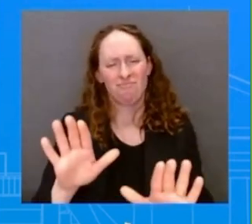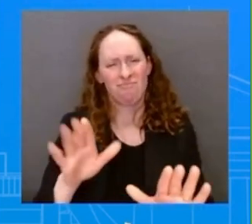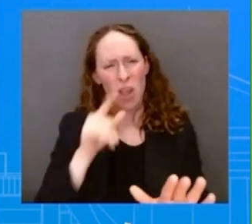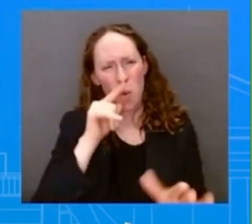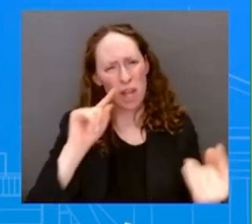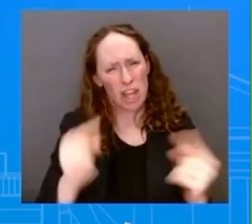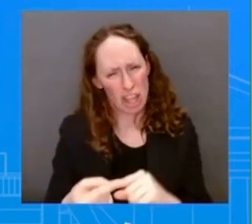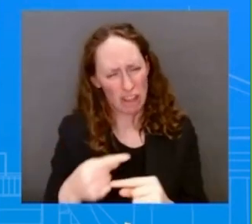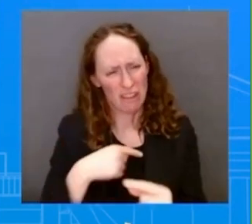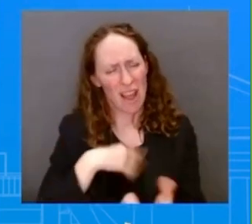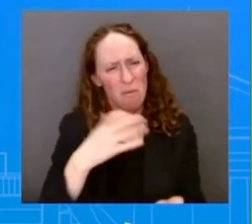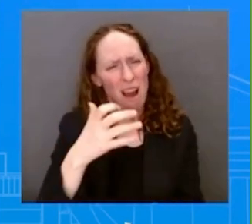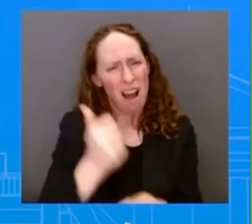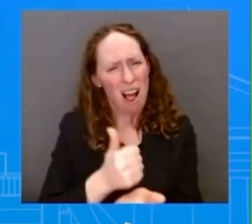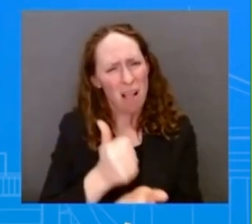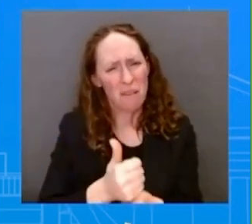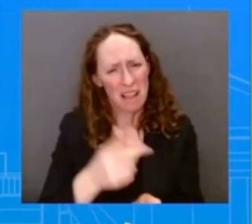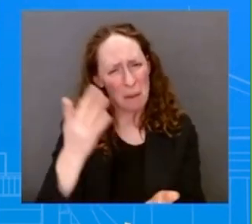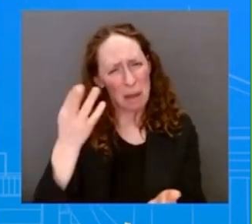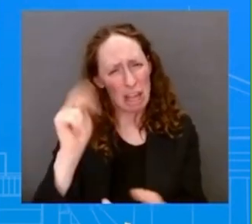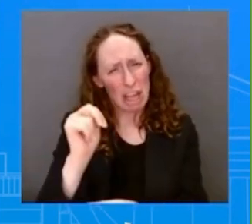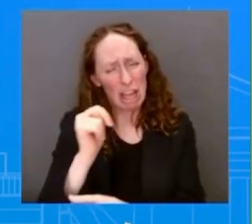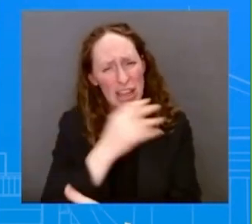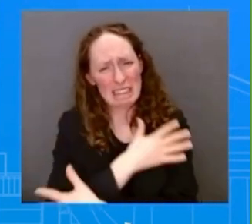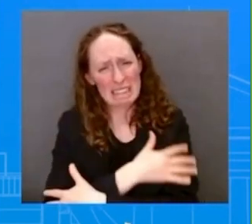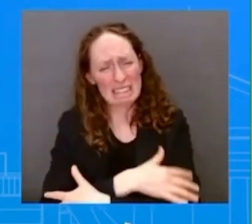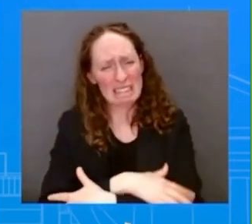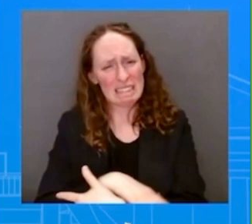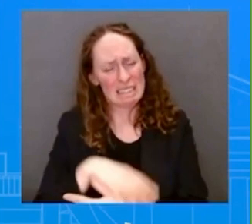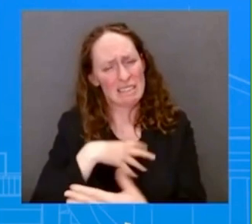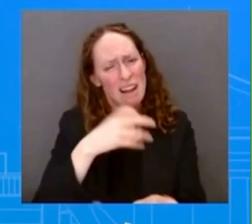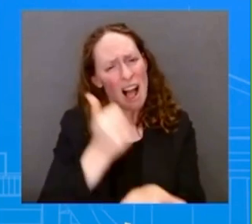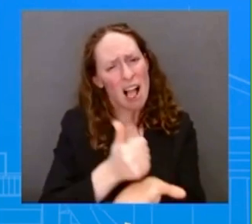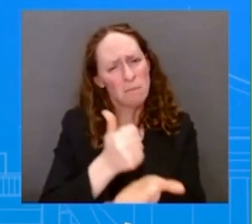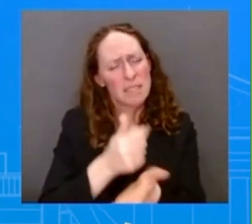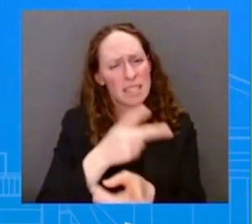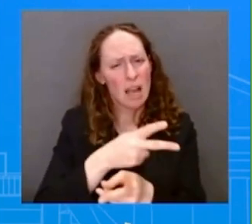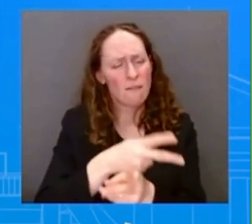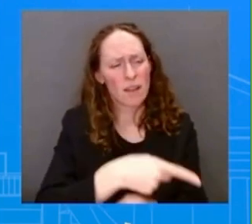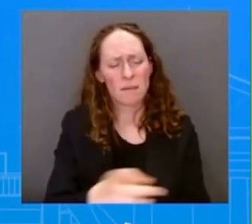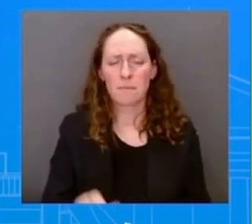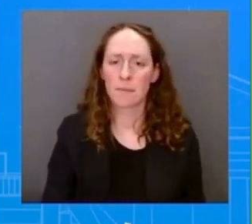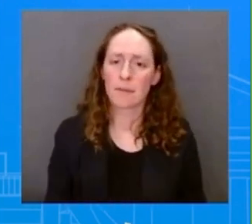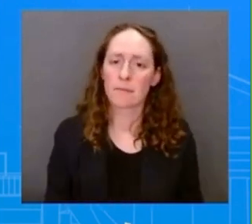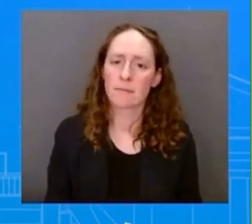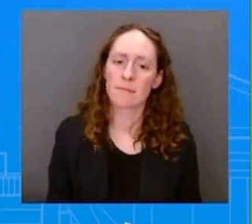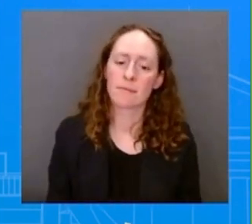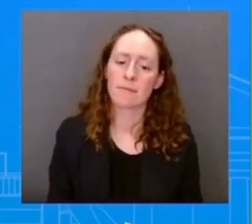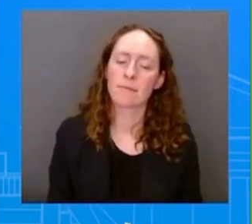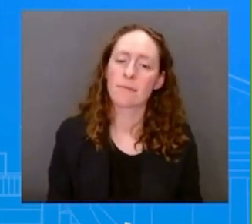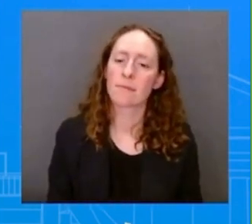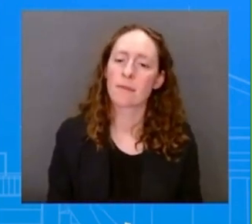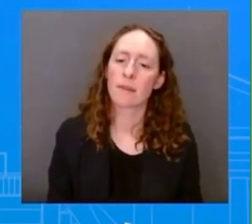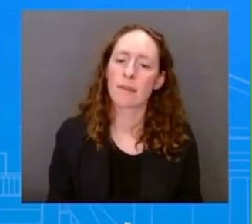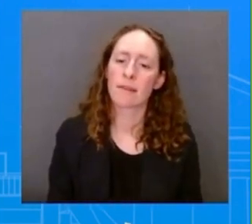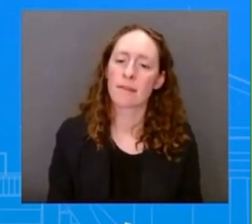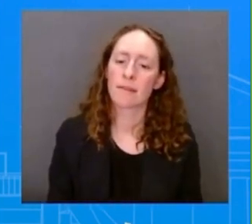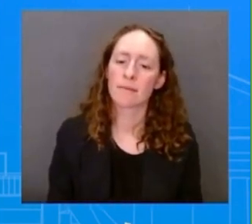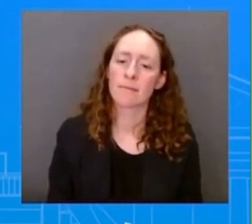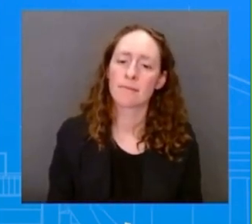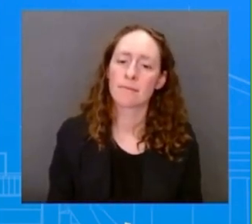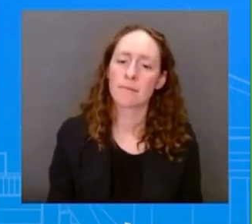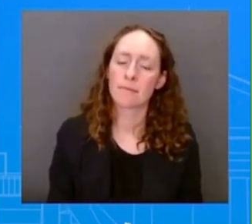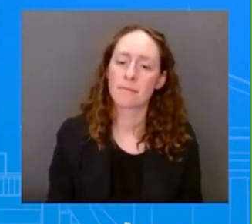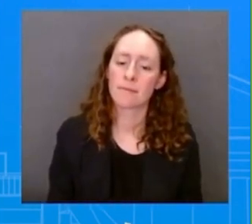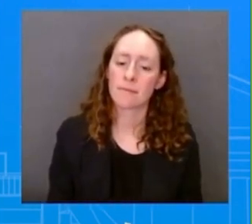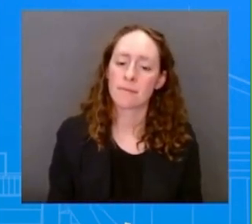Thank you so much, Crane. Um, and thanks, Kirby. I want to follow up on an earlier question about Taiwan and the visit. I know you have said it's common,